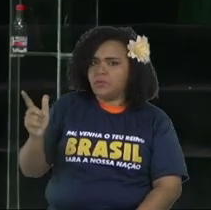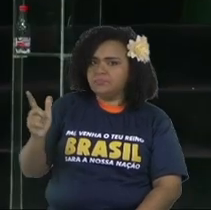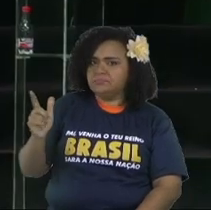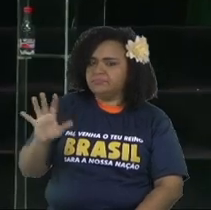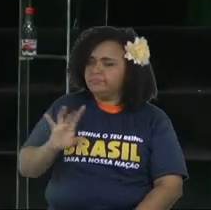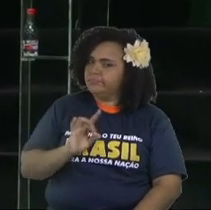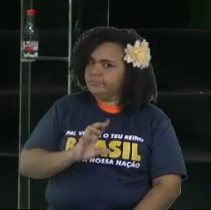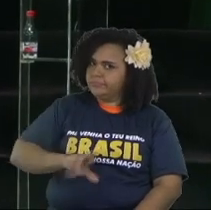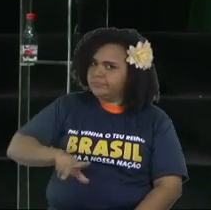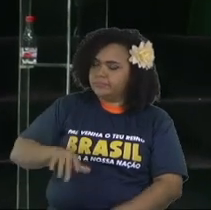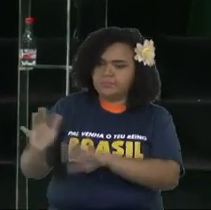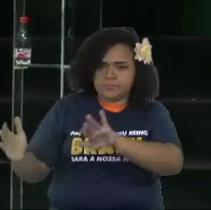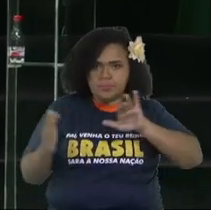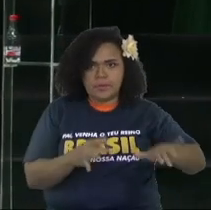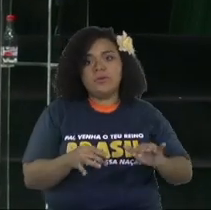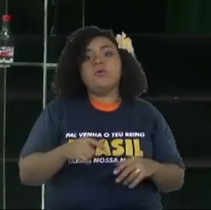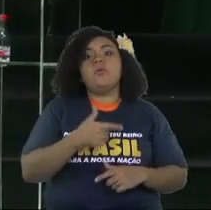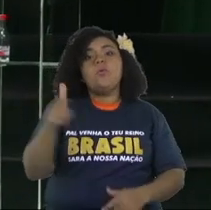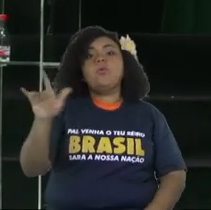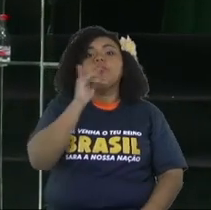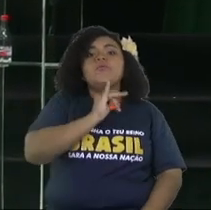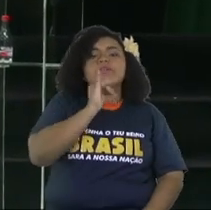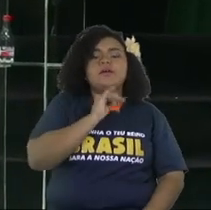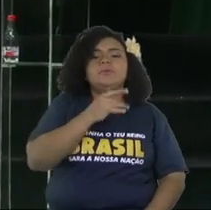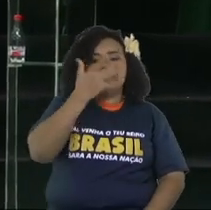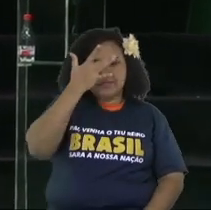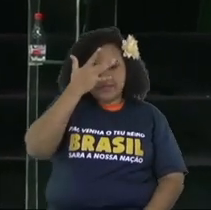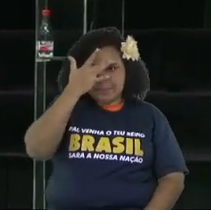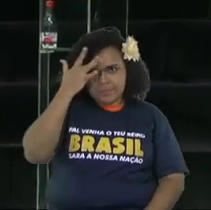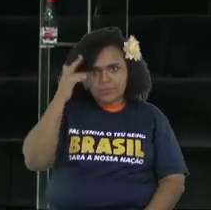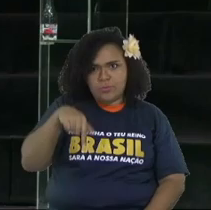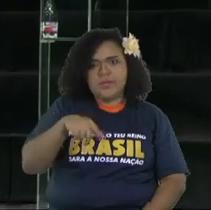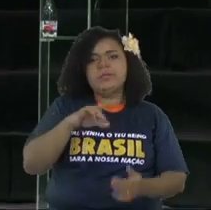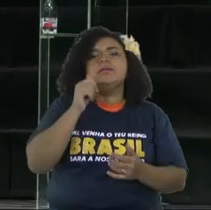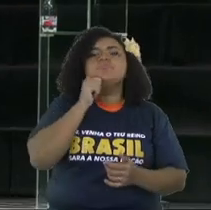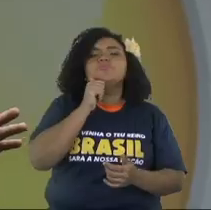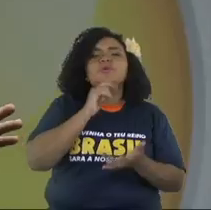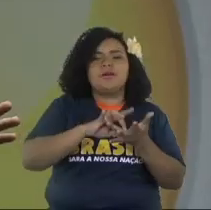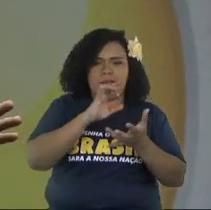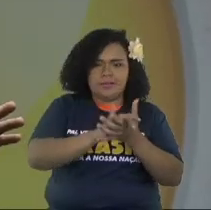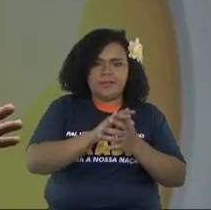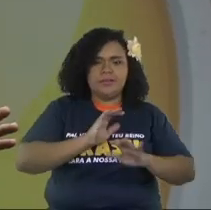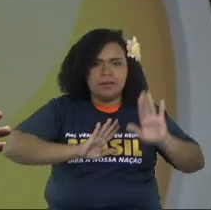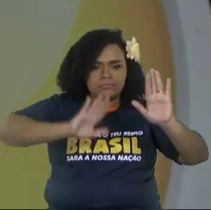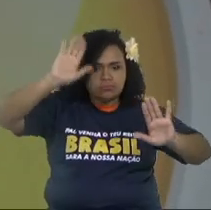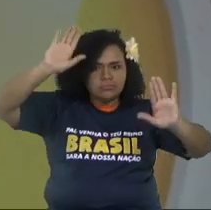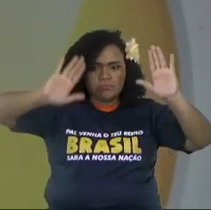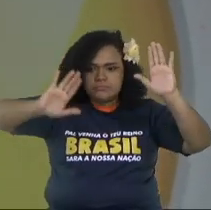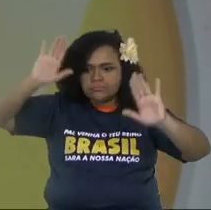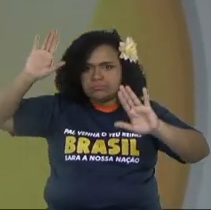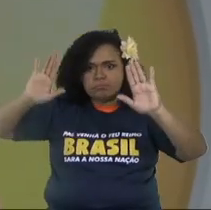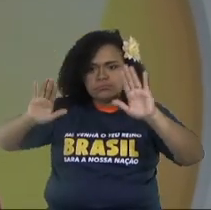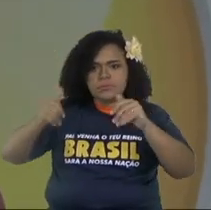many married women do we have here? Do we have married women here? And I ask you a question.